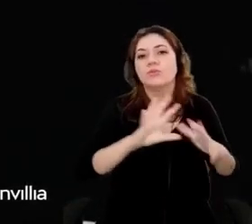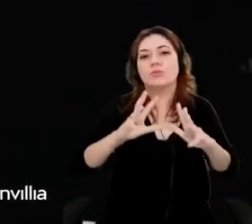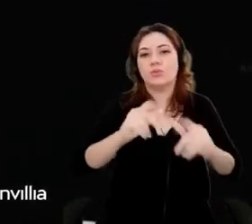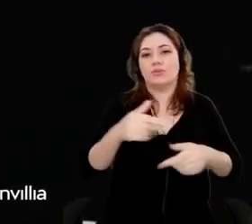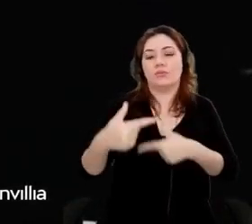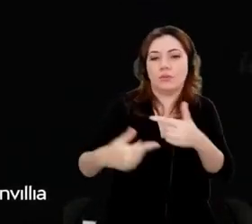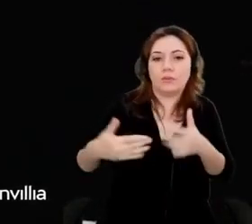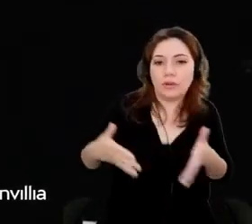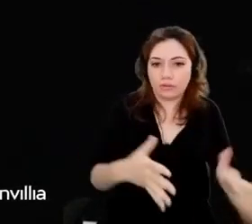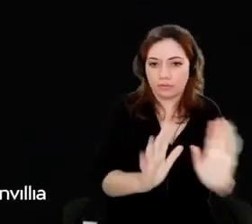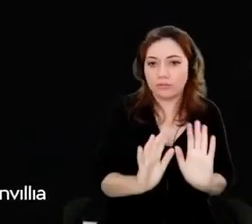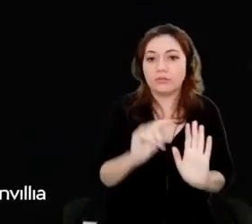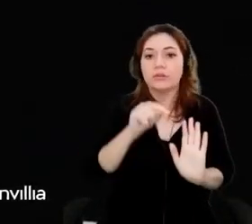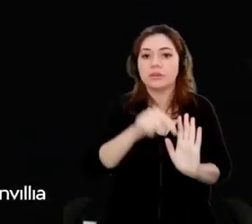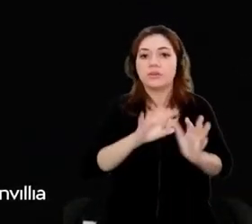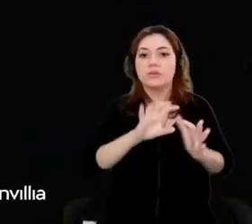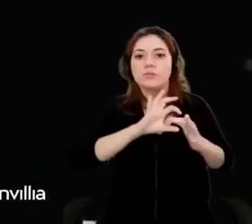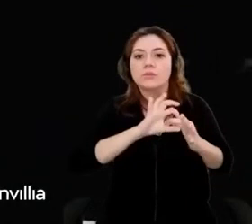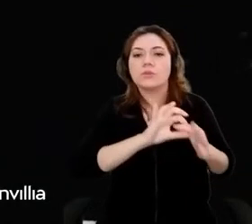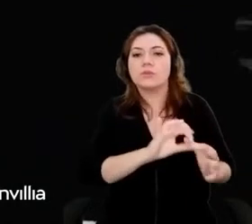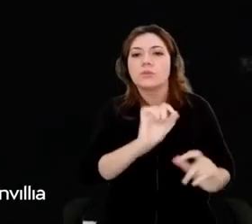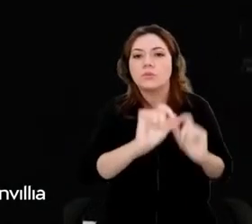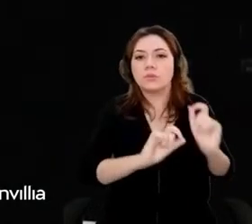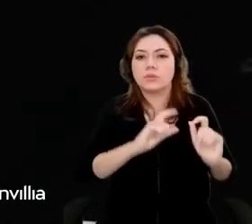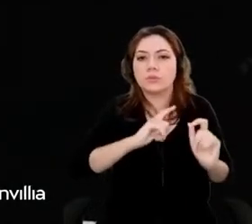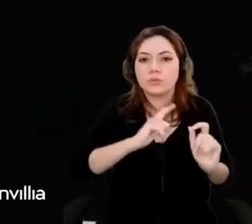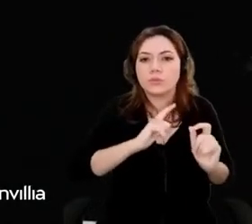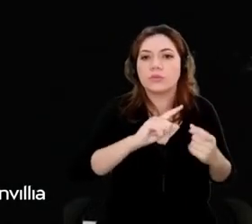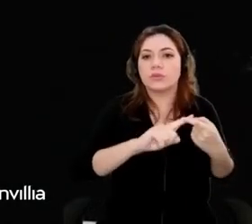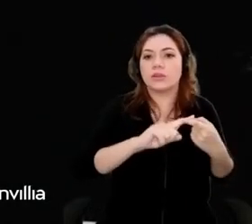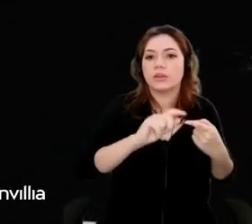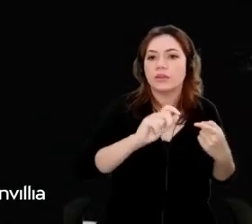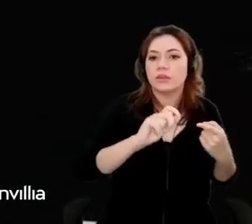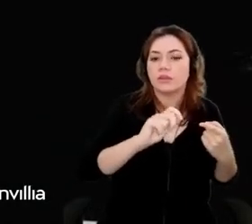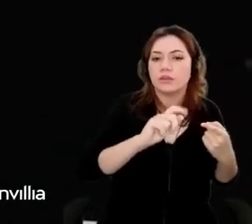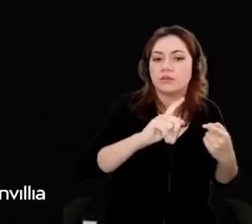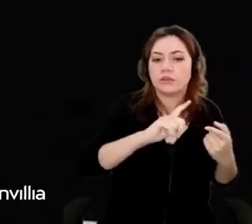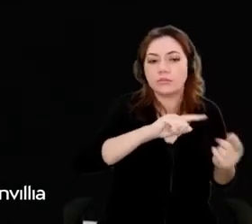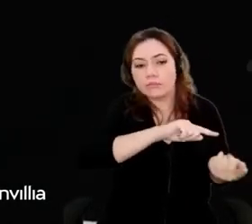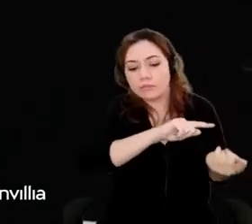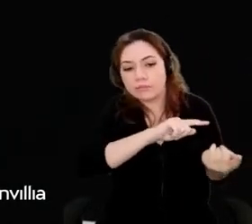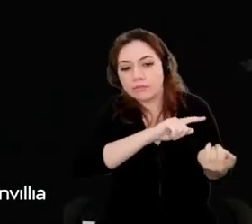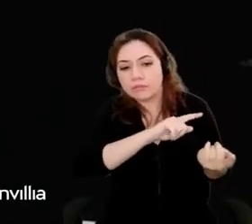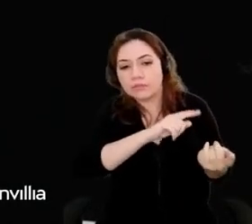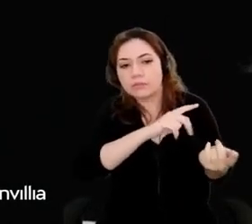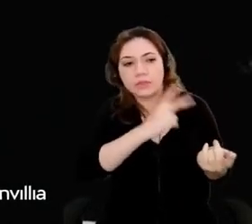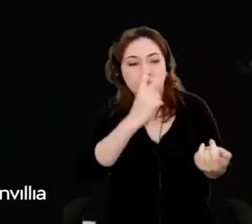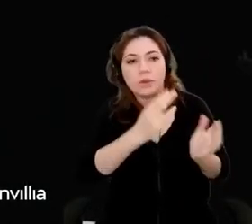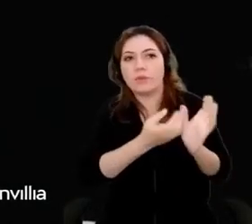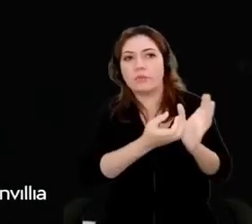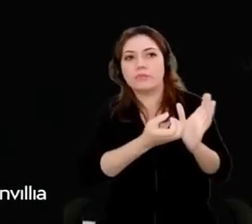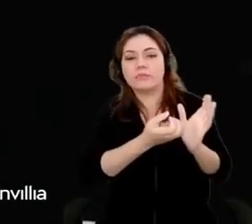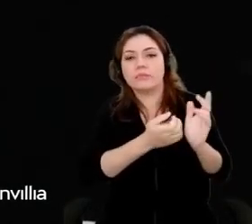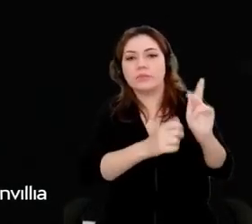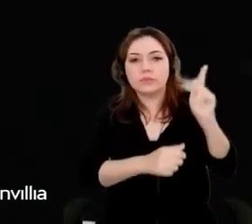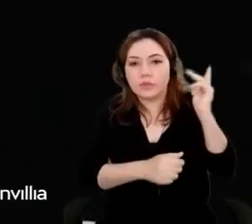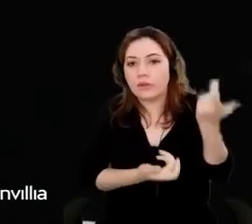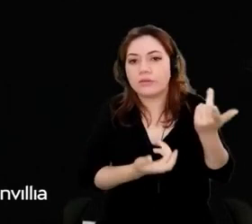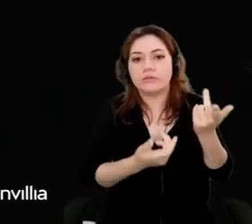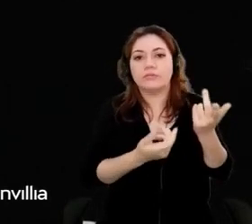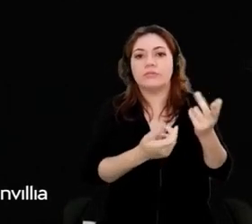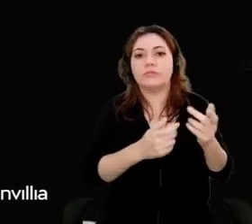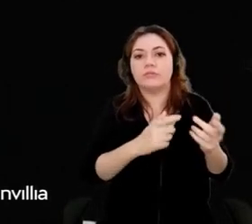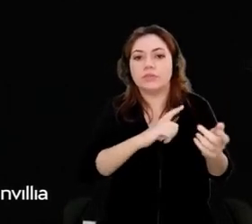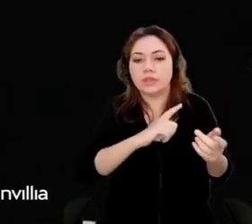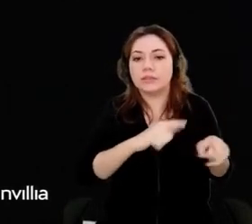from epics, stories, initiatives, until code generation, for example. In white, use cases where